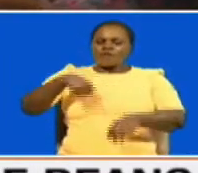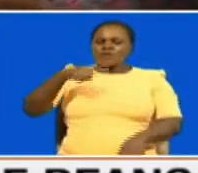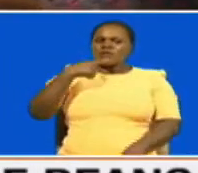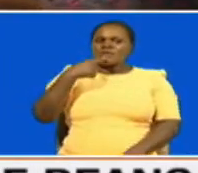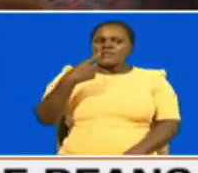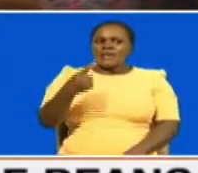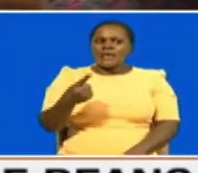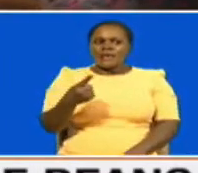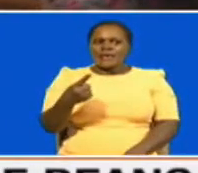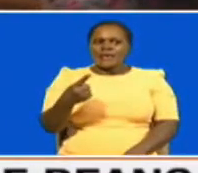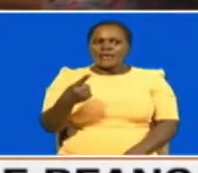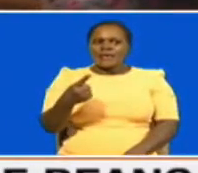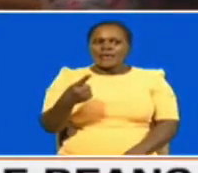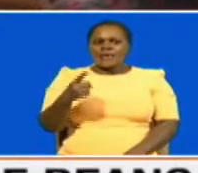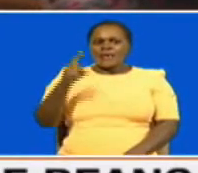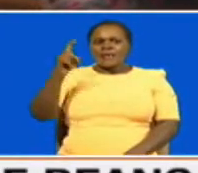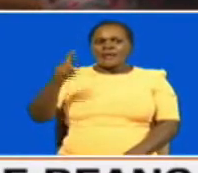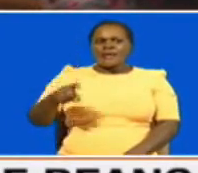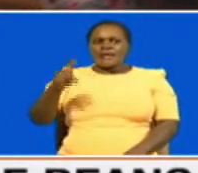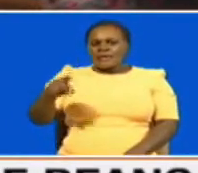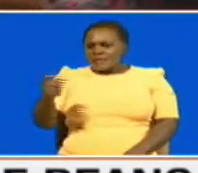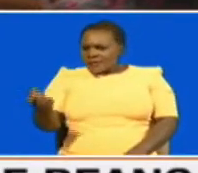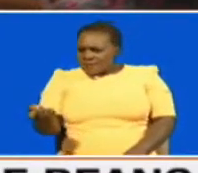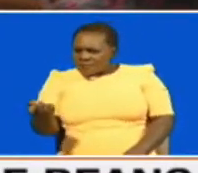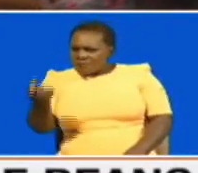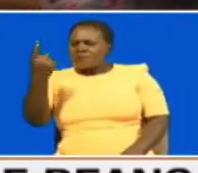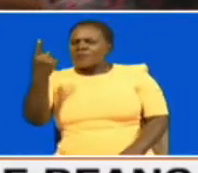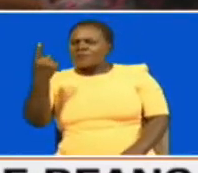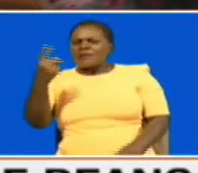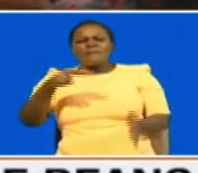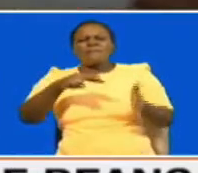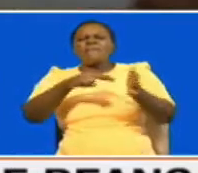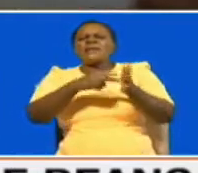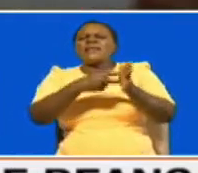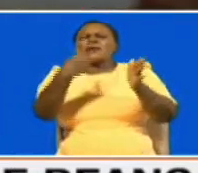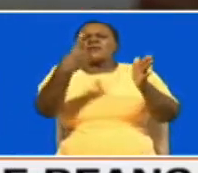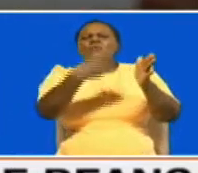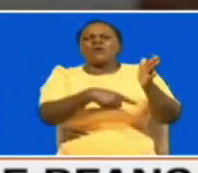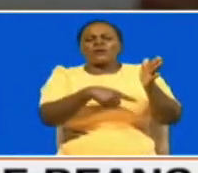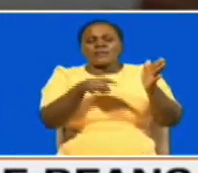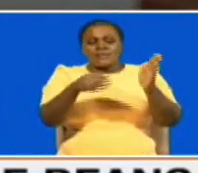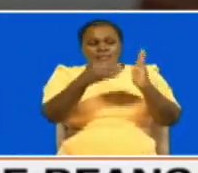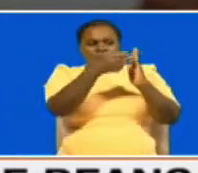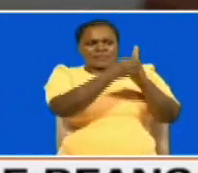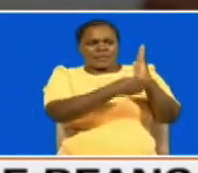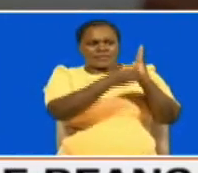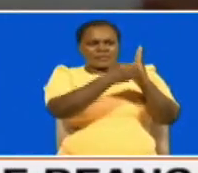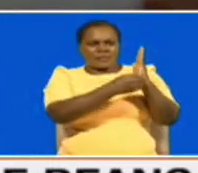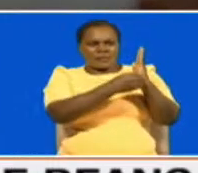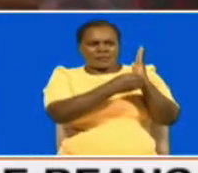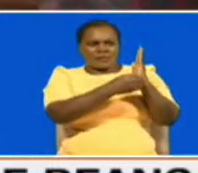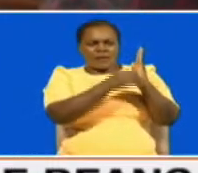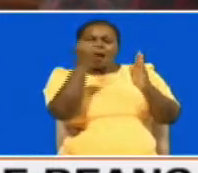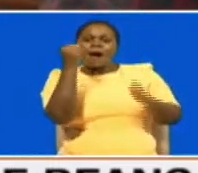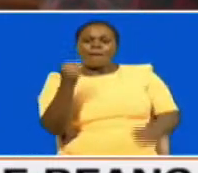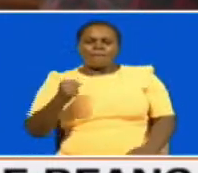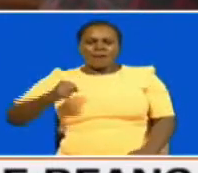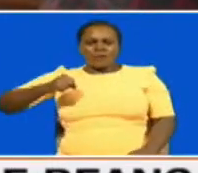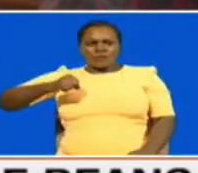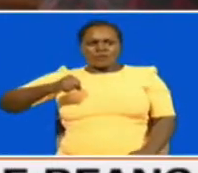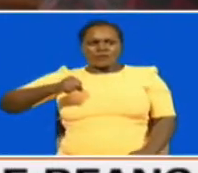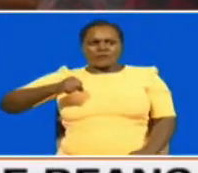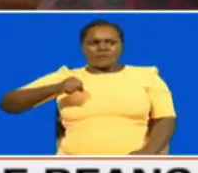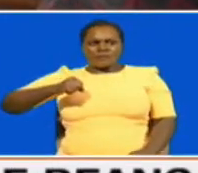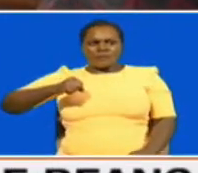annex a need has arisen what do we mean this article is greatly abused it is